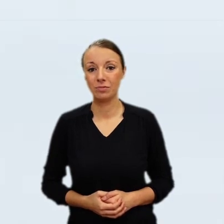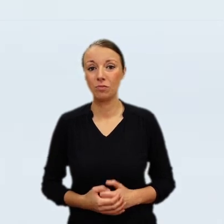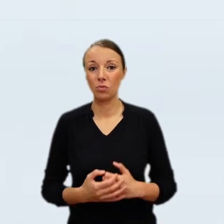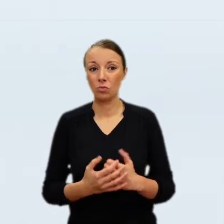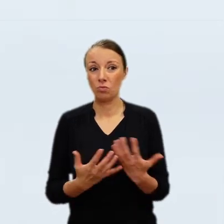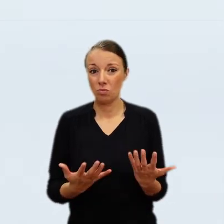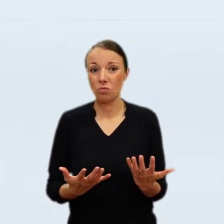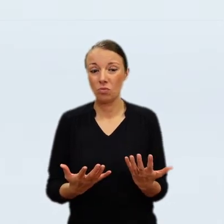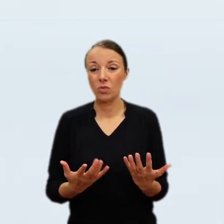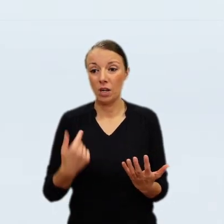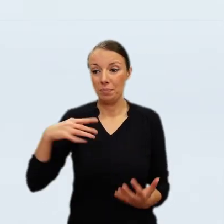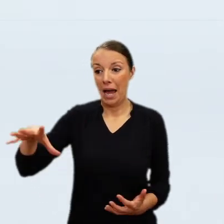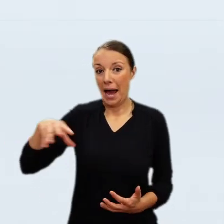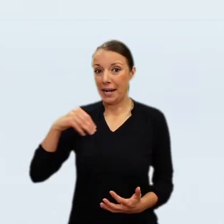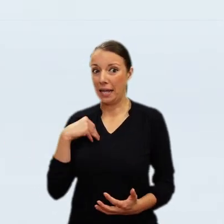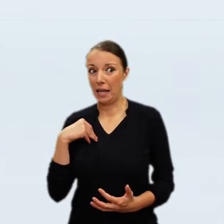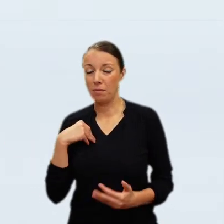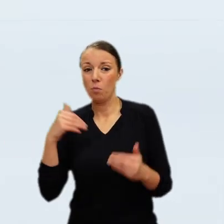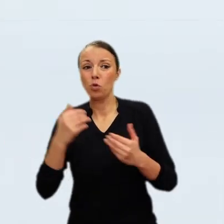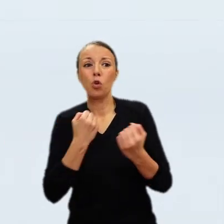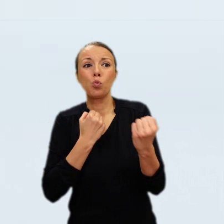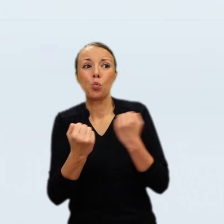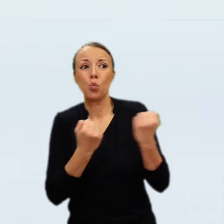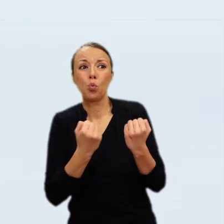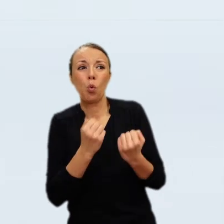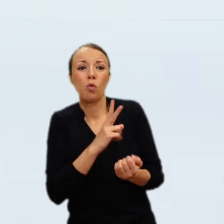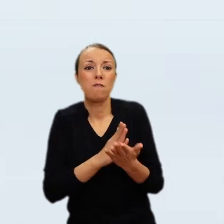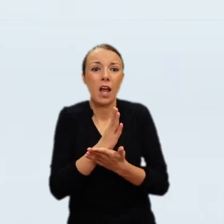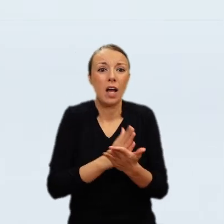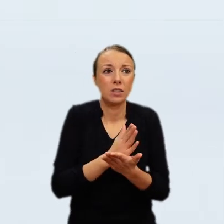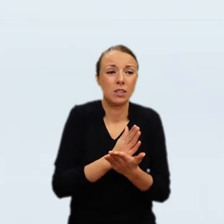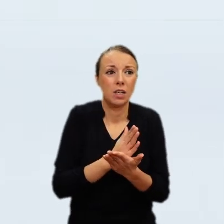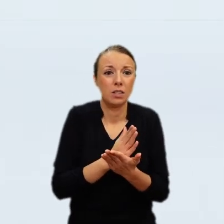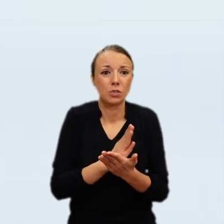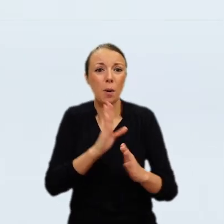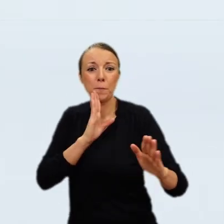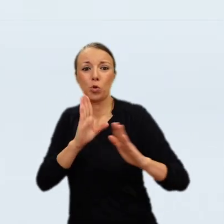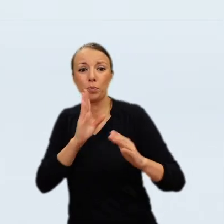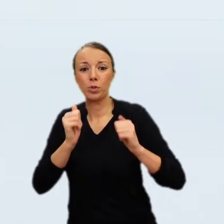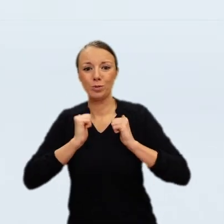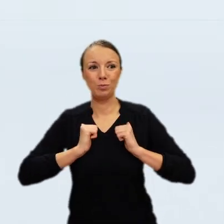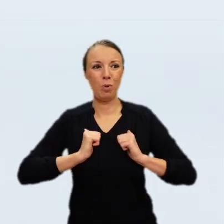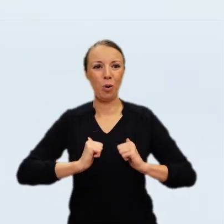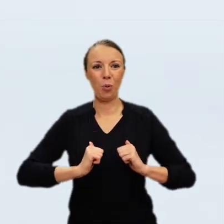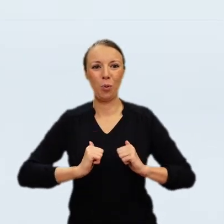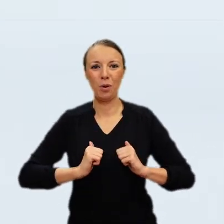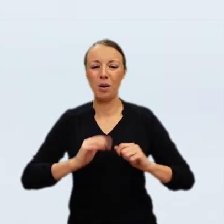published a year before his death in his celebrated lunch poems and it has become one of his most famous creations.